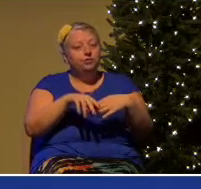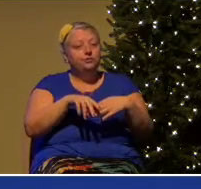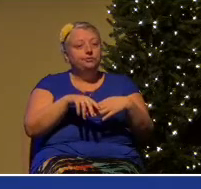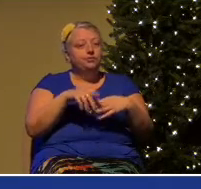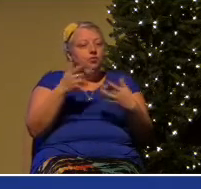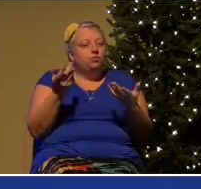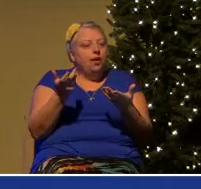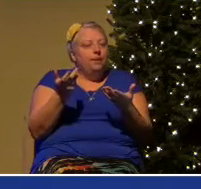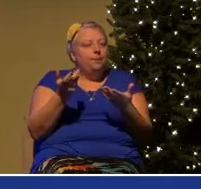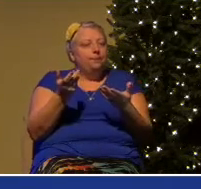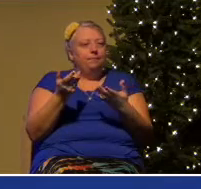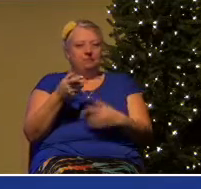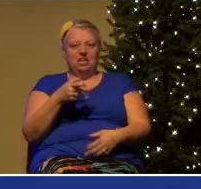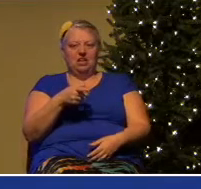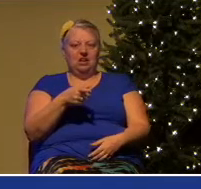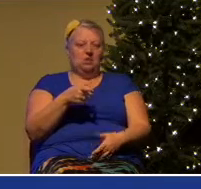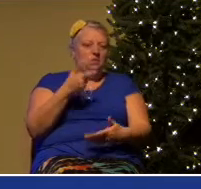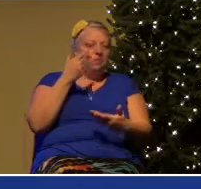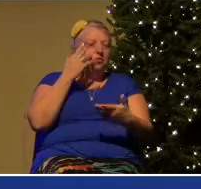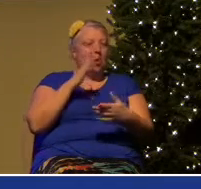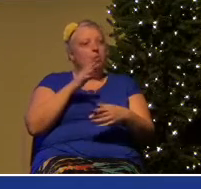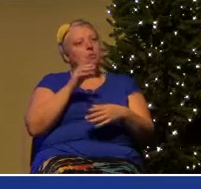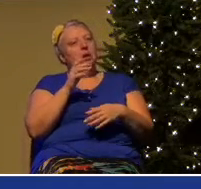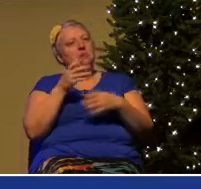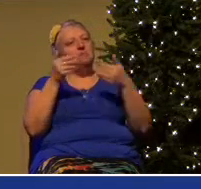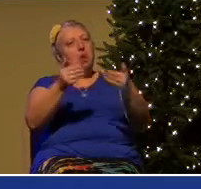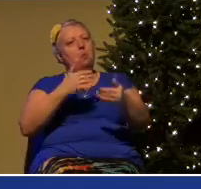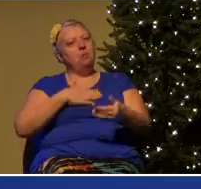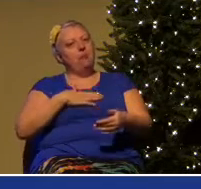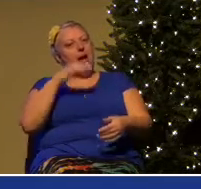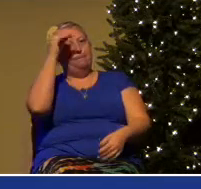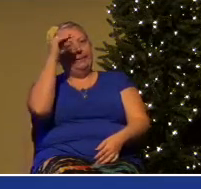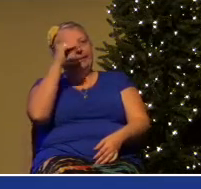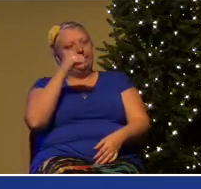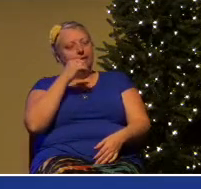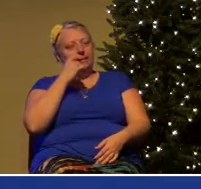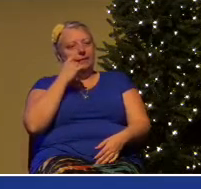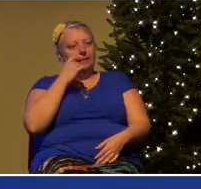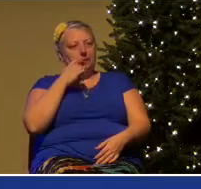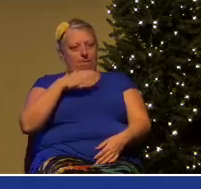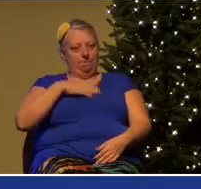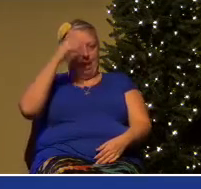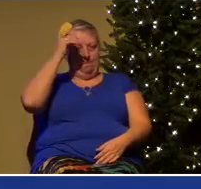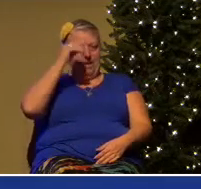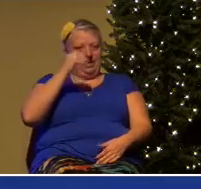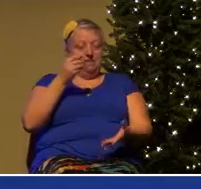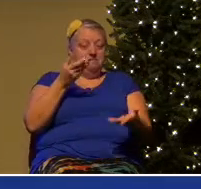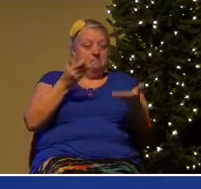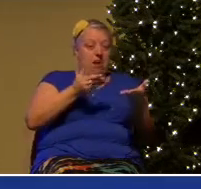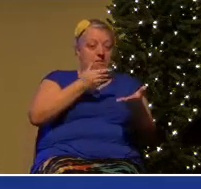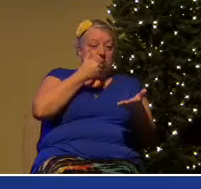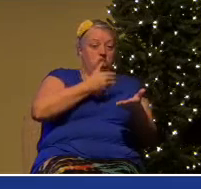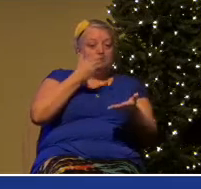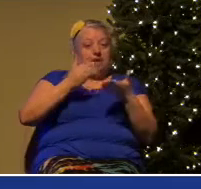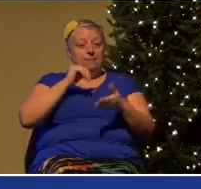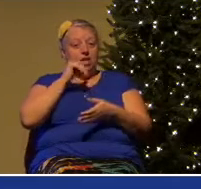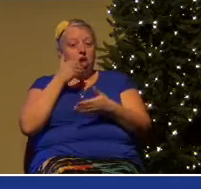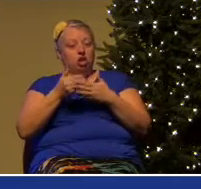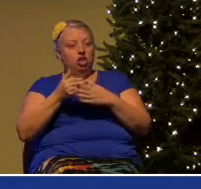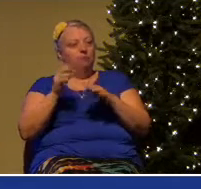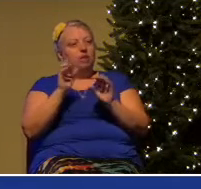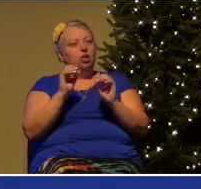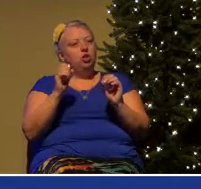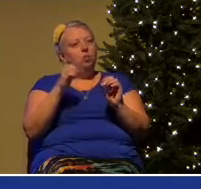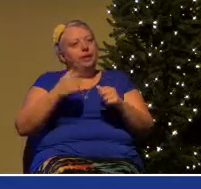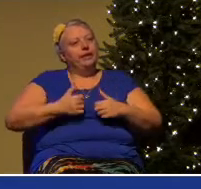works. When you reject how life works, you better be sure that the new way that you think life works actually works